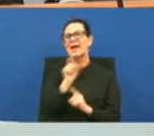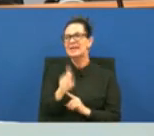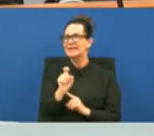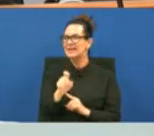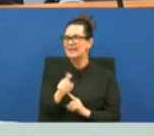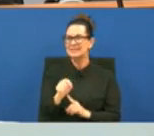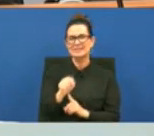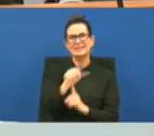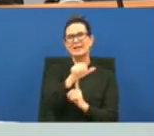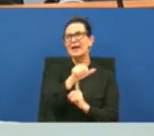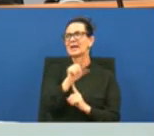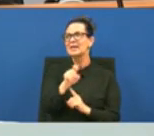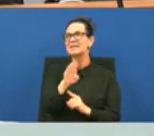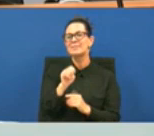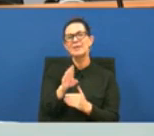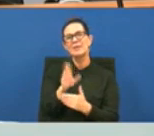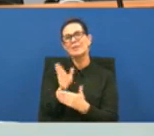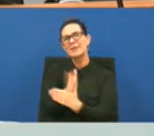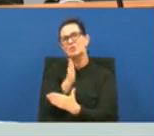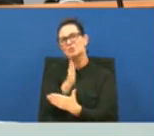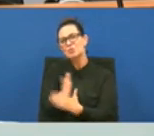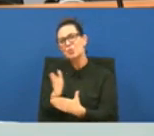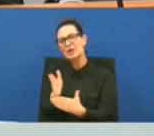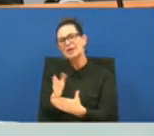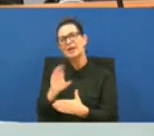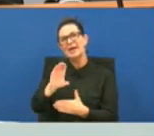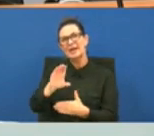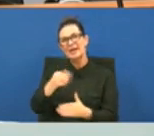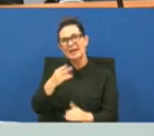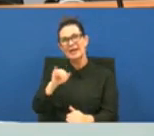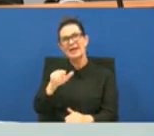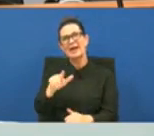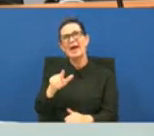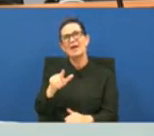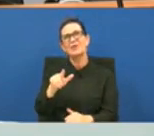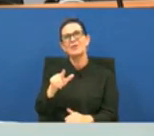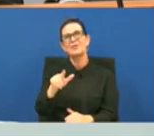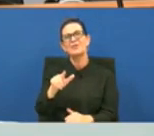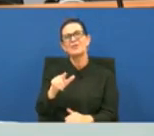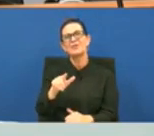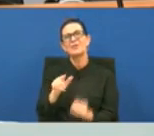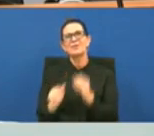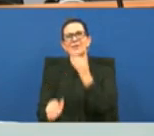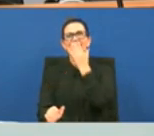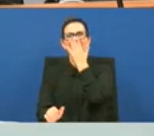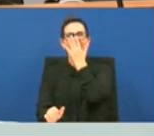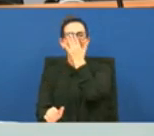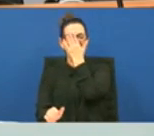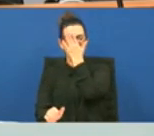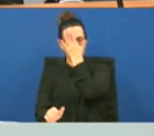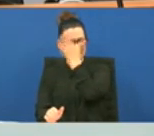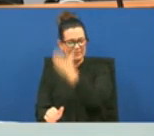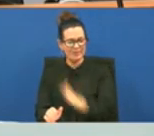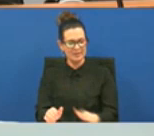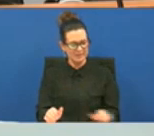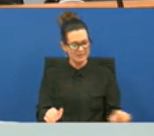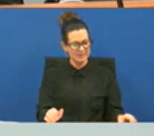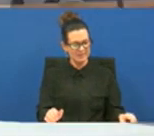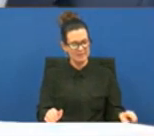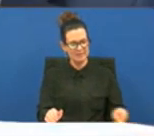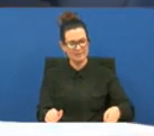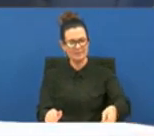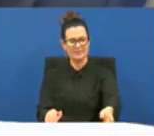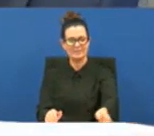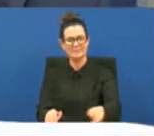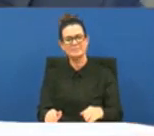to be between it needs to be on the capital area human service district thank you council member Hudson